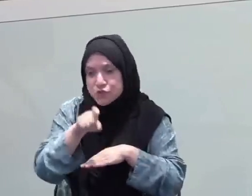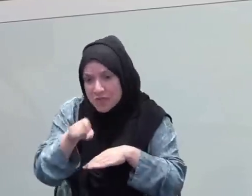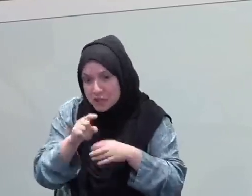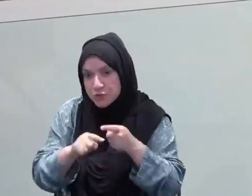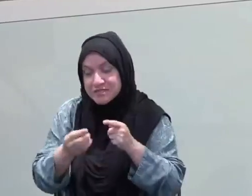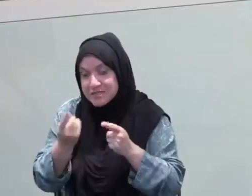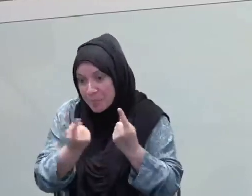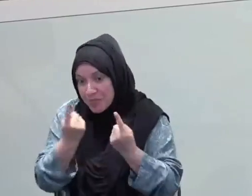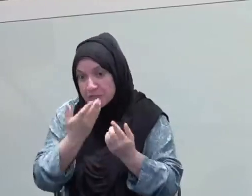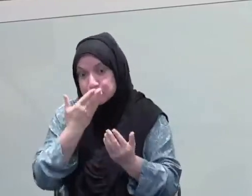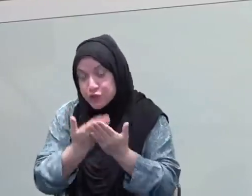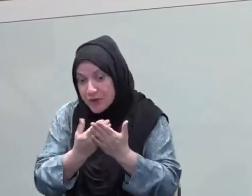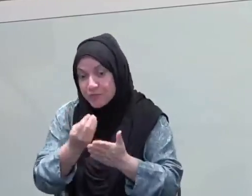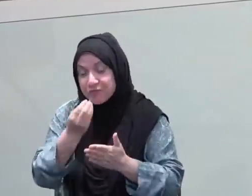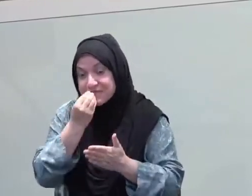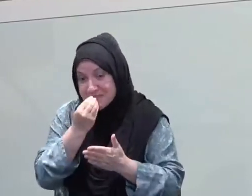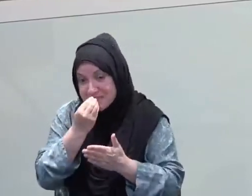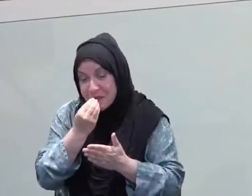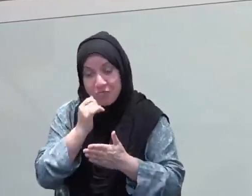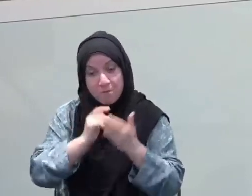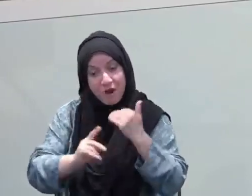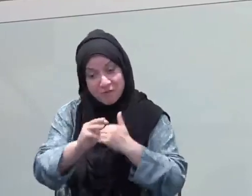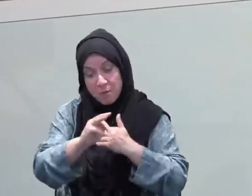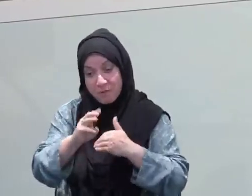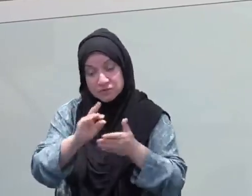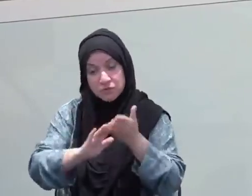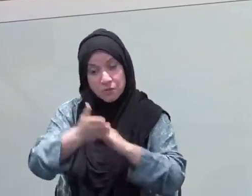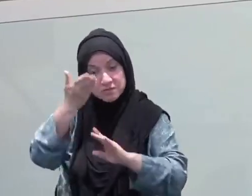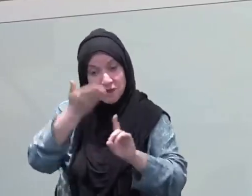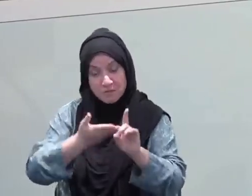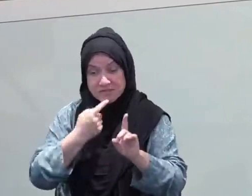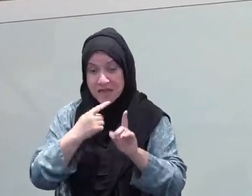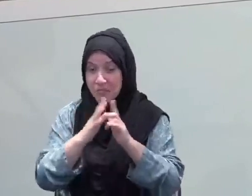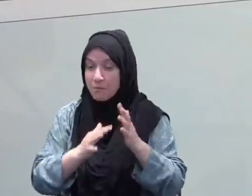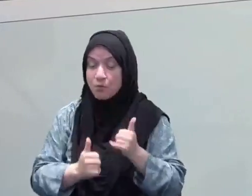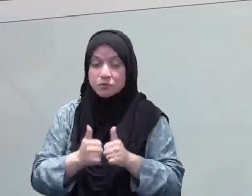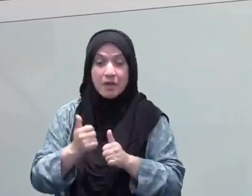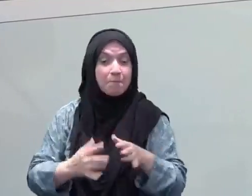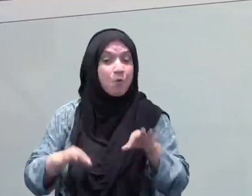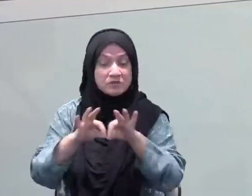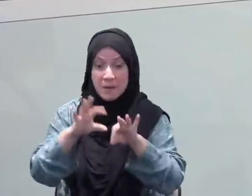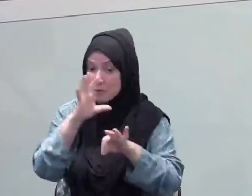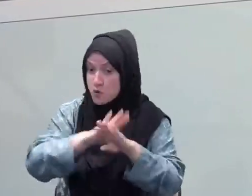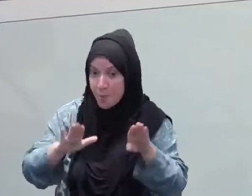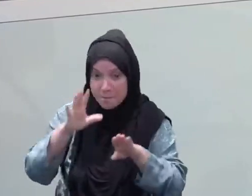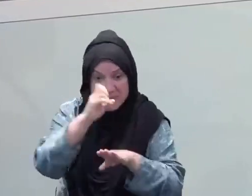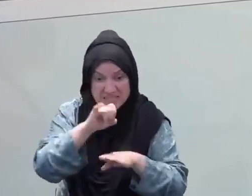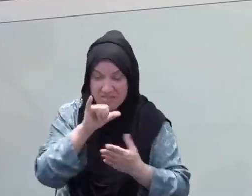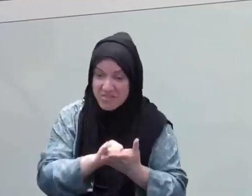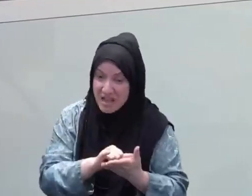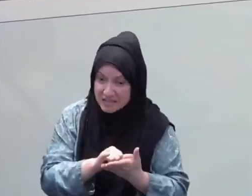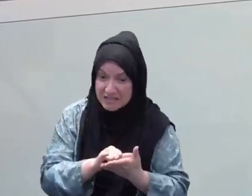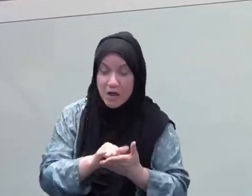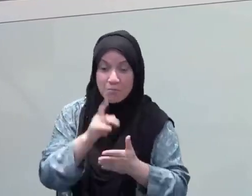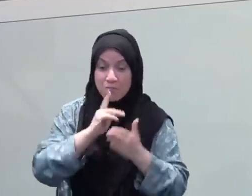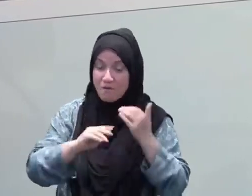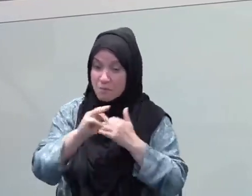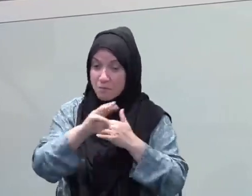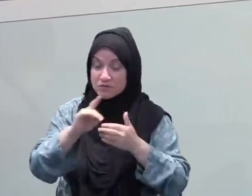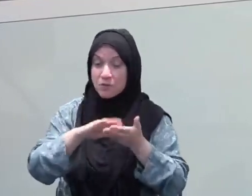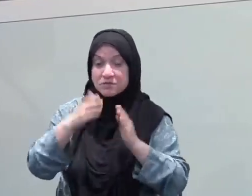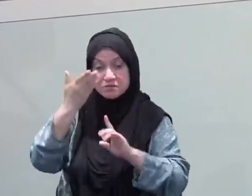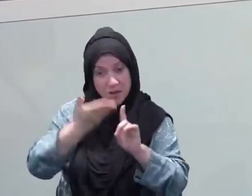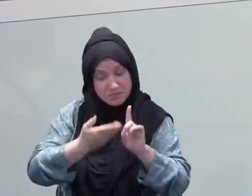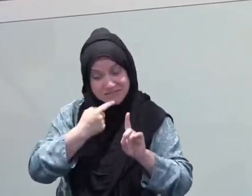insisted on breakfast. If suhoor has just turned into food for you, the Prophet really insisted on breakfast, right? The angels